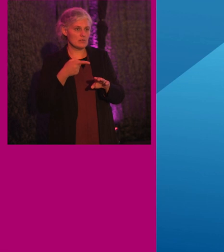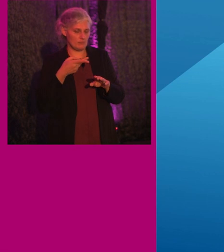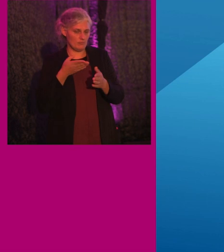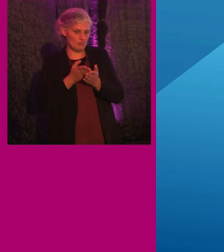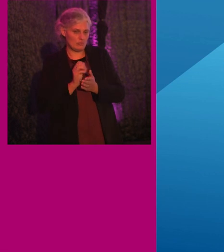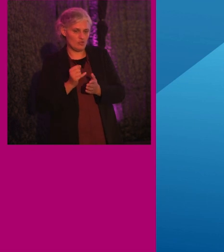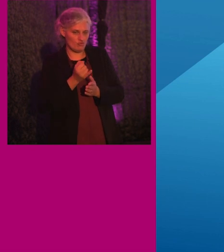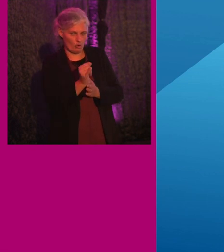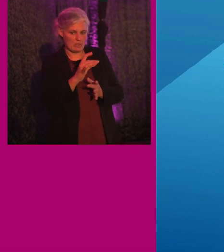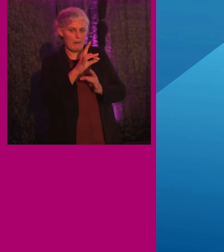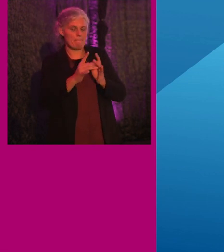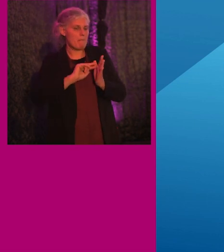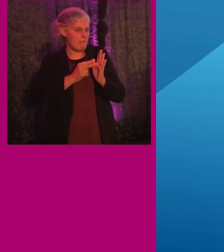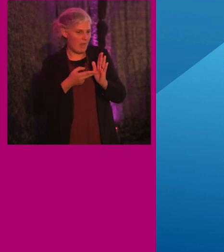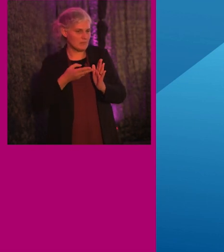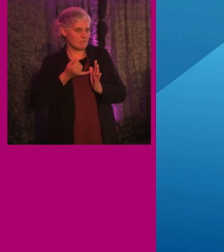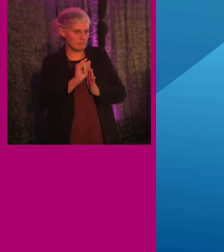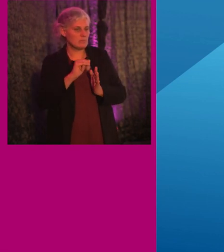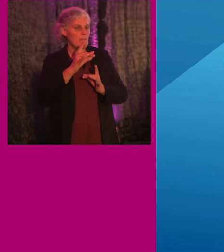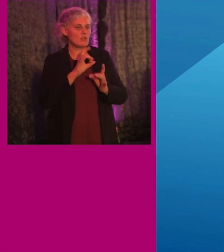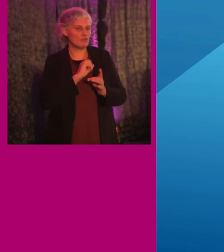to ensure a successful outcome.